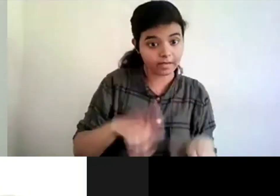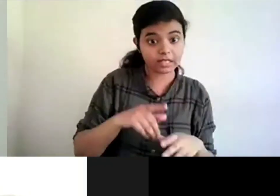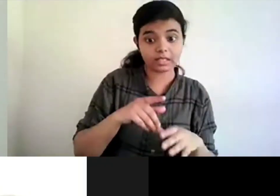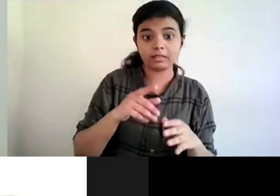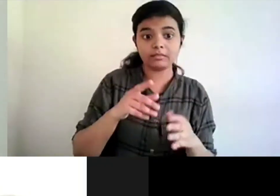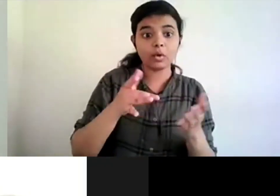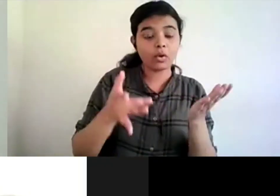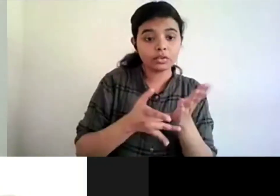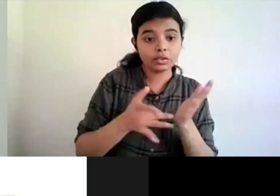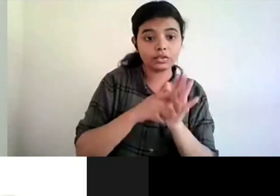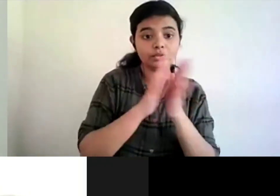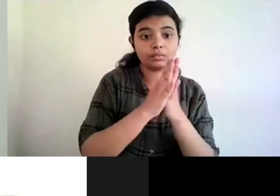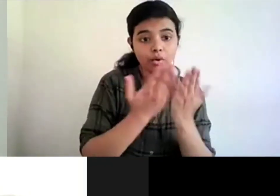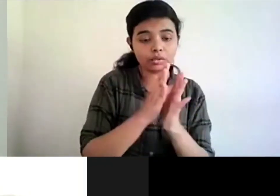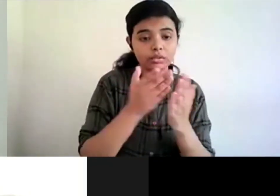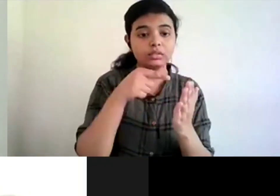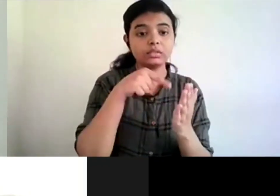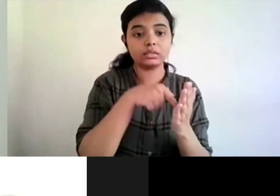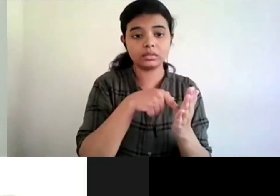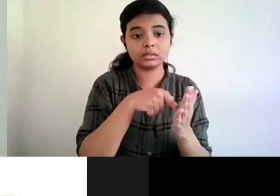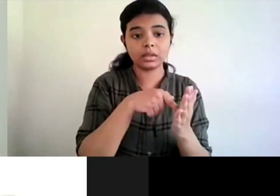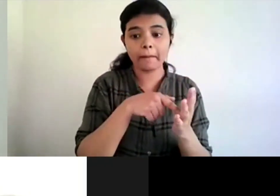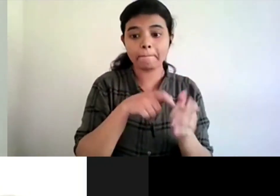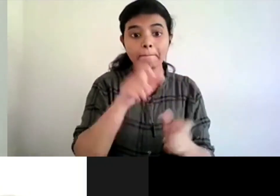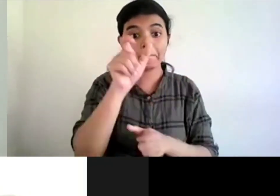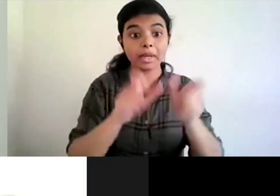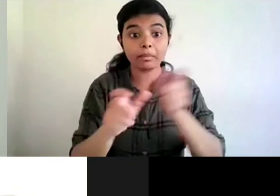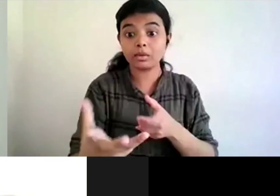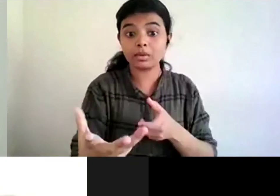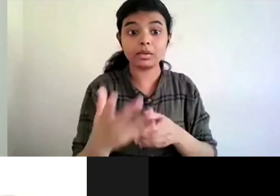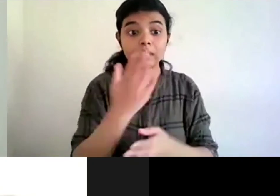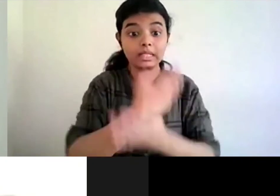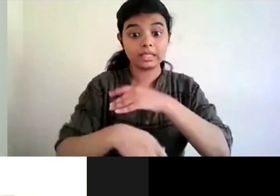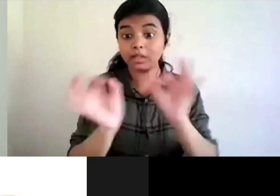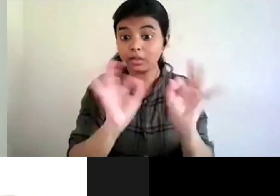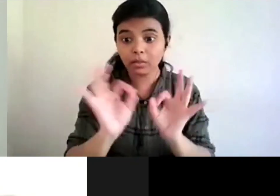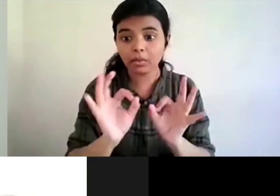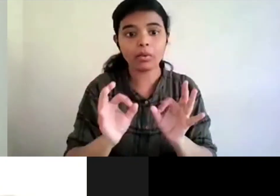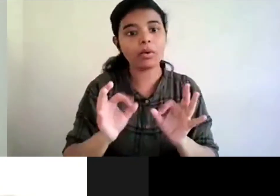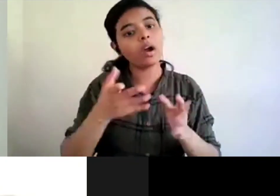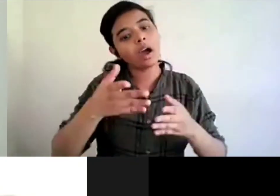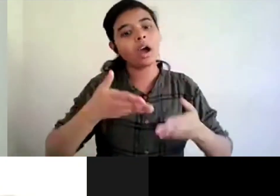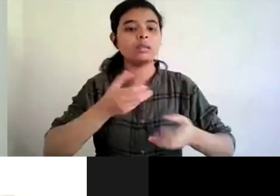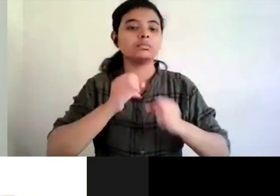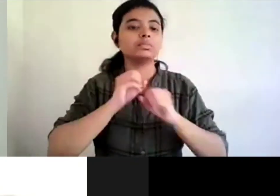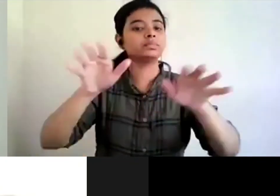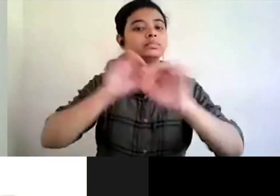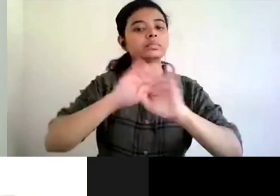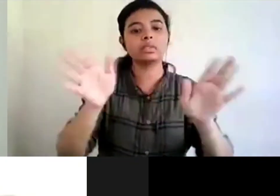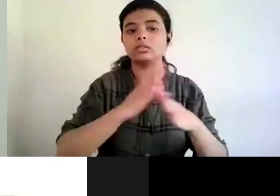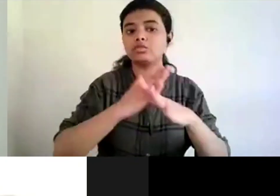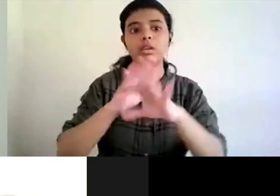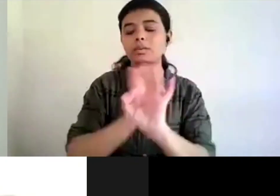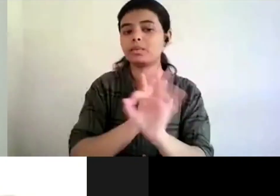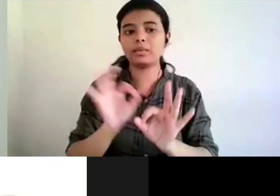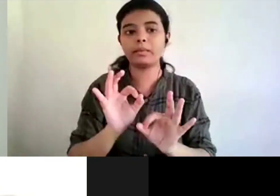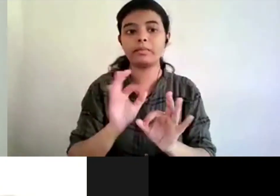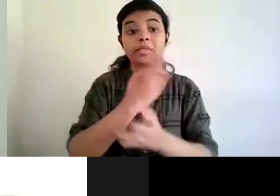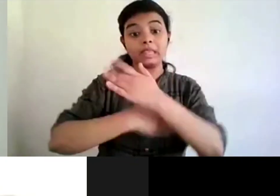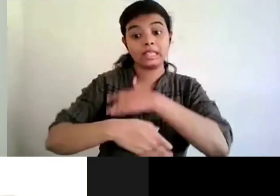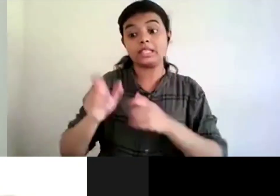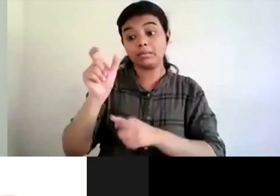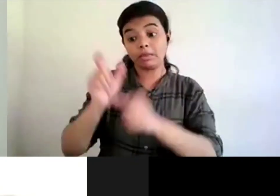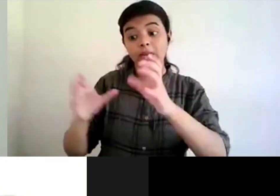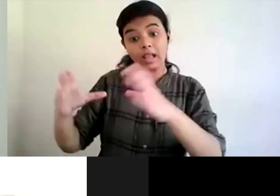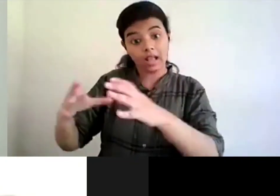digital text with uh people who are not persons with disabilities you can obviously ask people to record